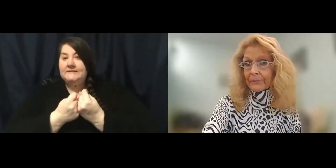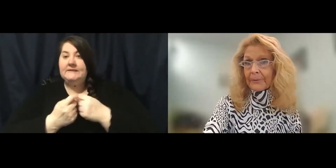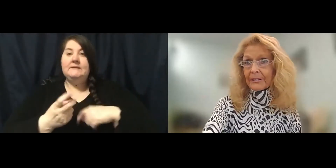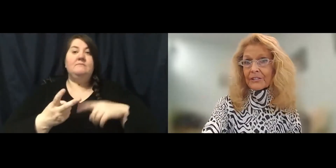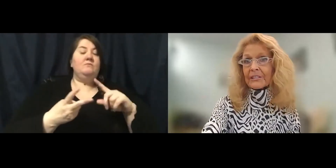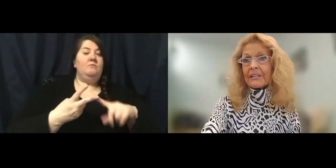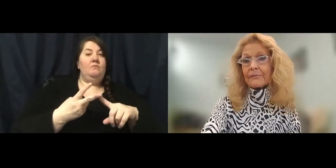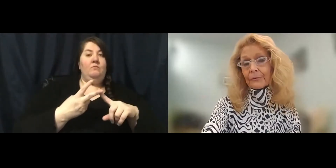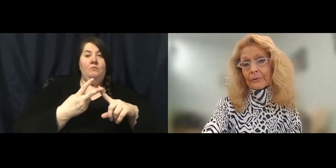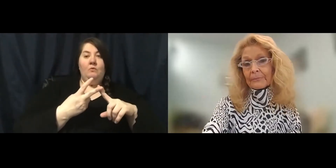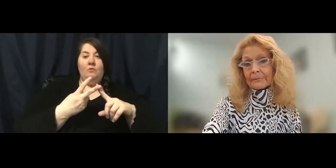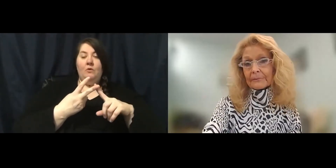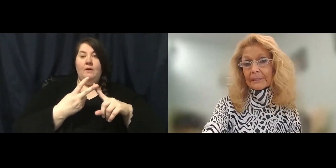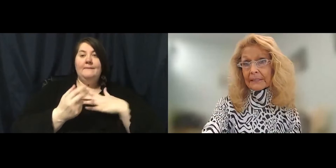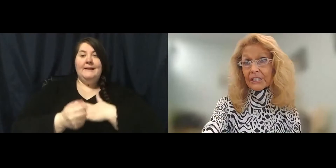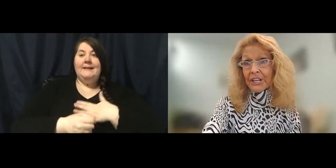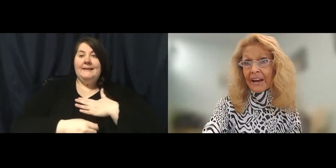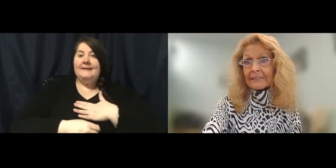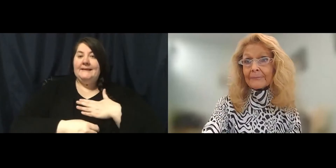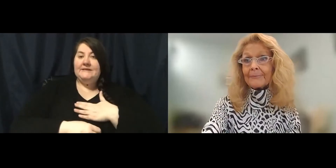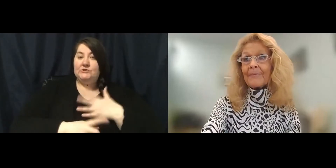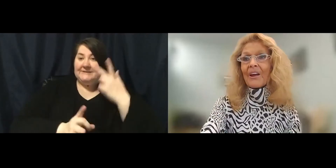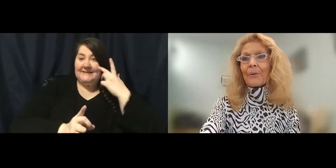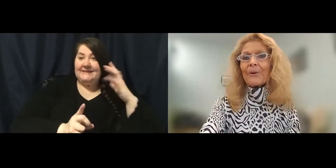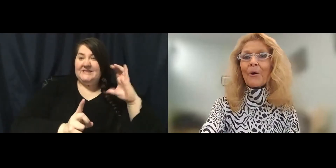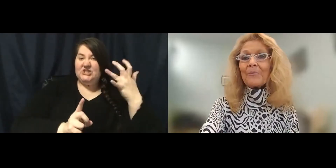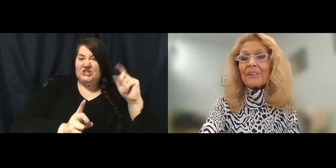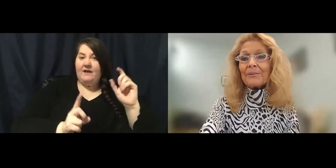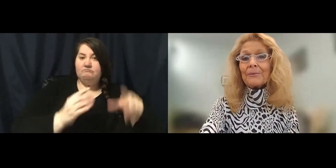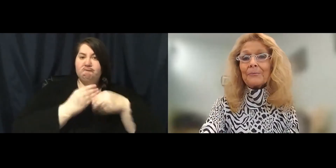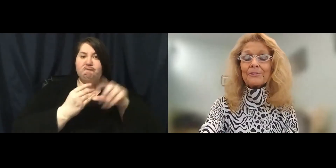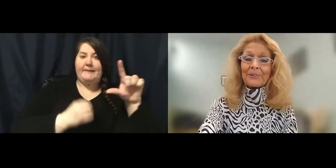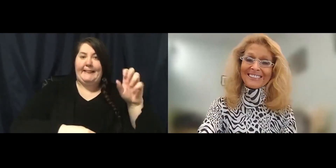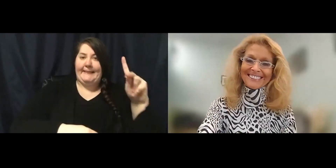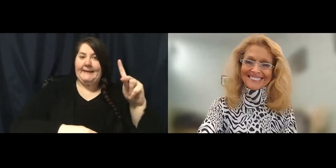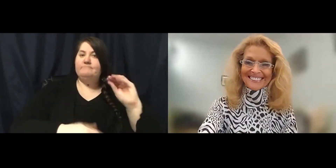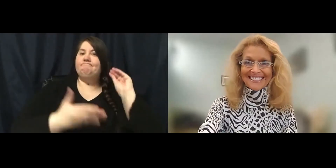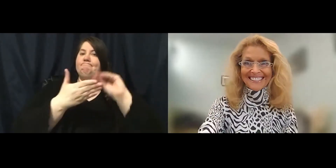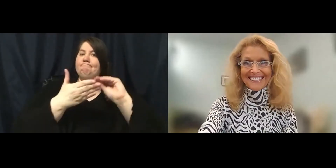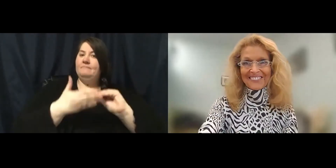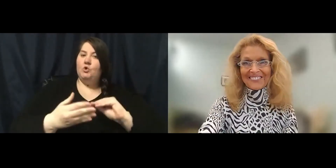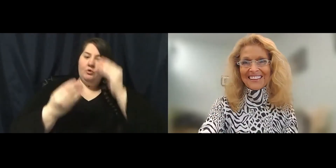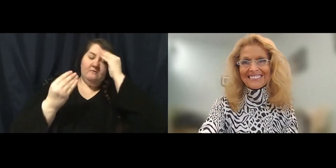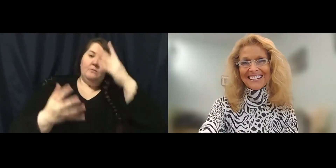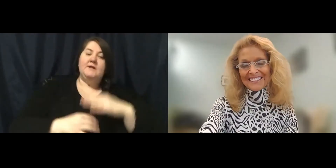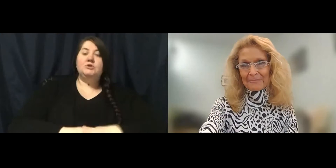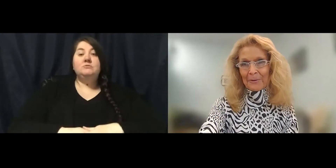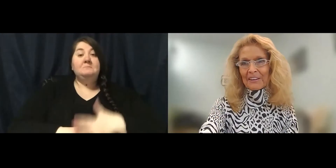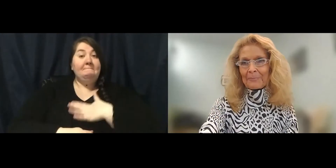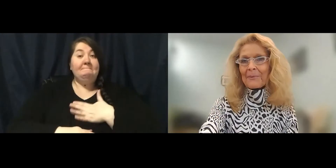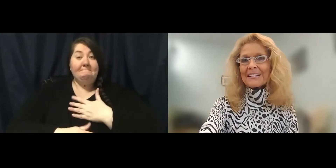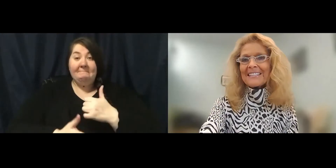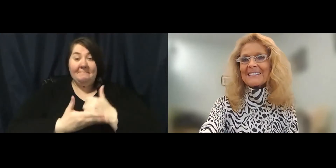your information in the form link in the chat. We hope that you will join in in the fun and the